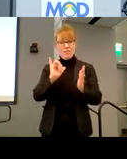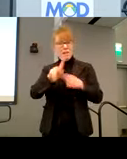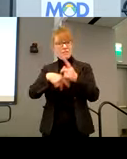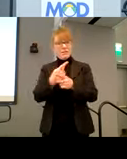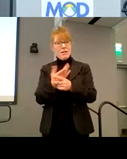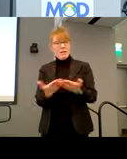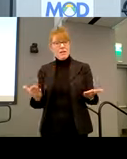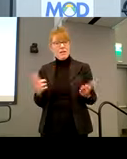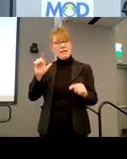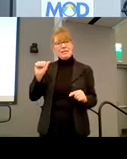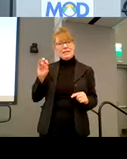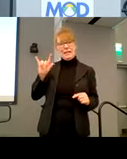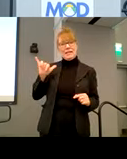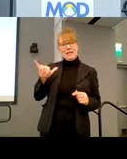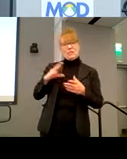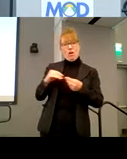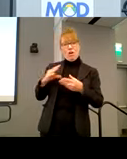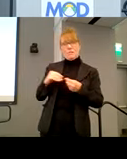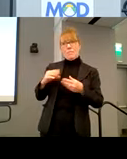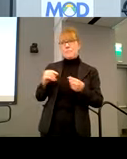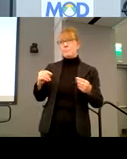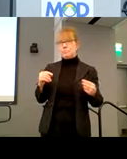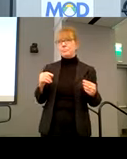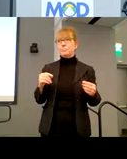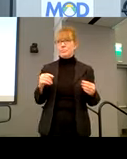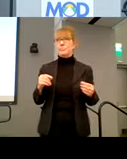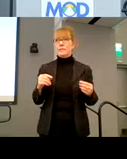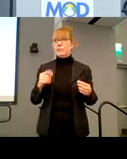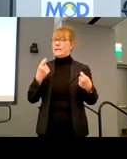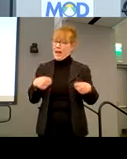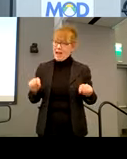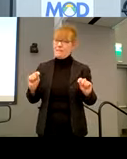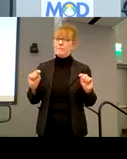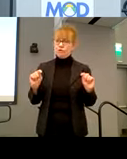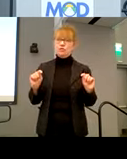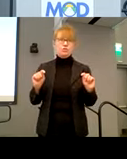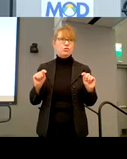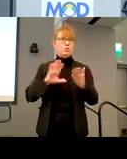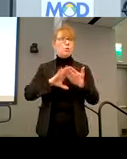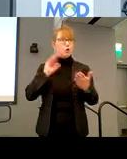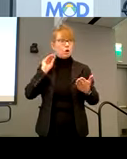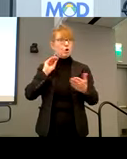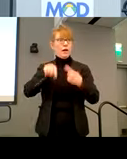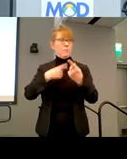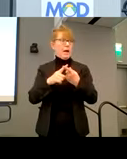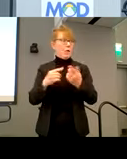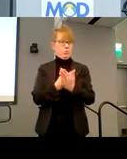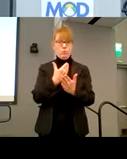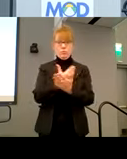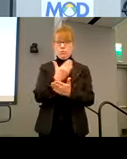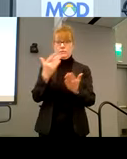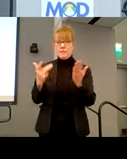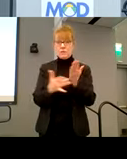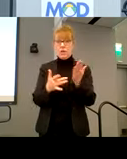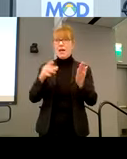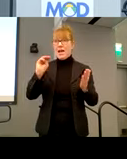think lady was talking about that there is, uh, an effort to learn about new technology. And, you know, we at MIT